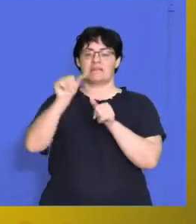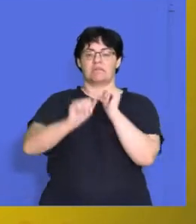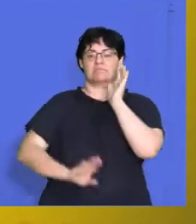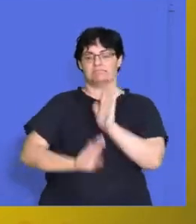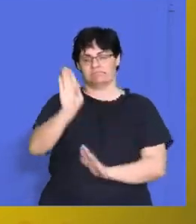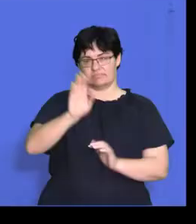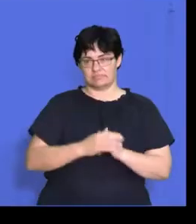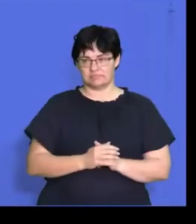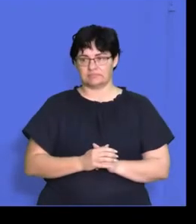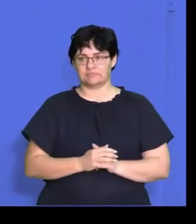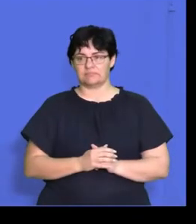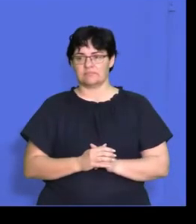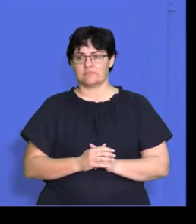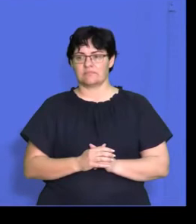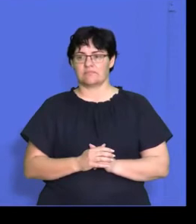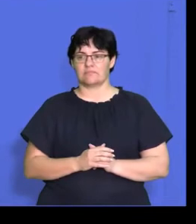and better